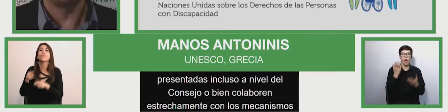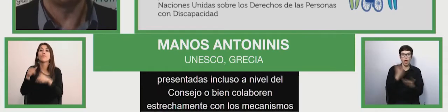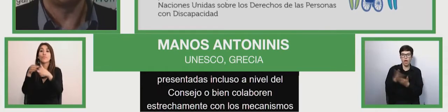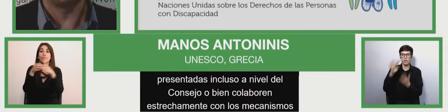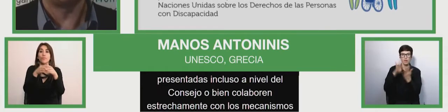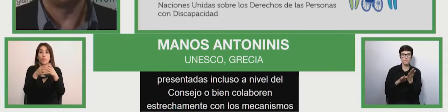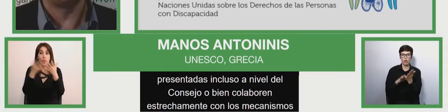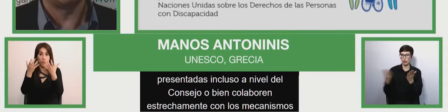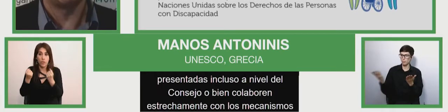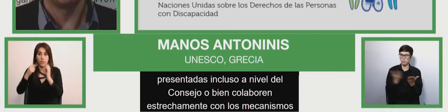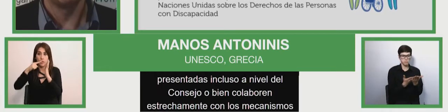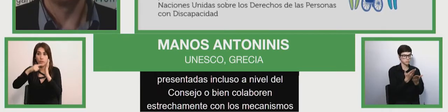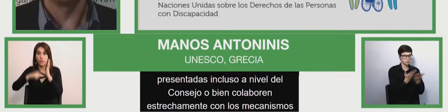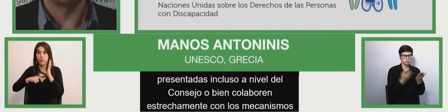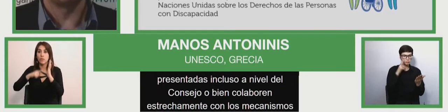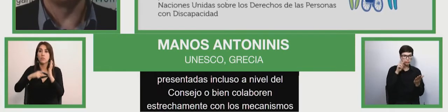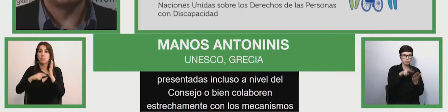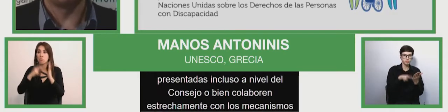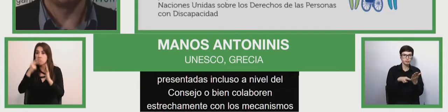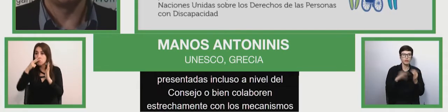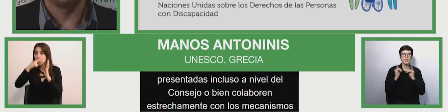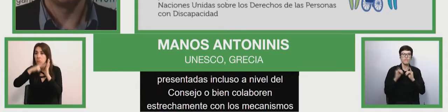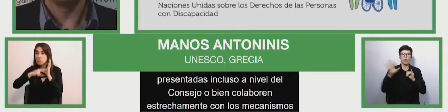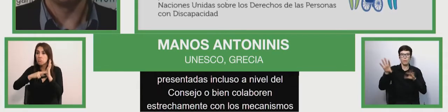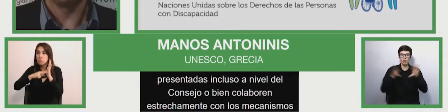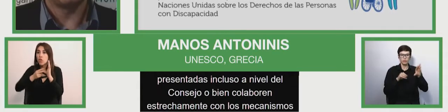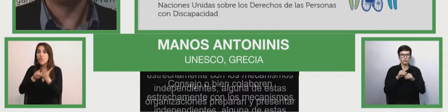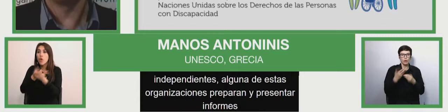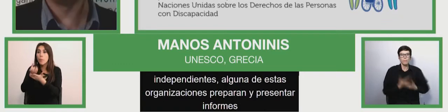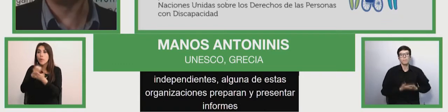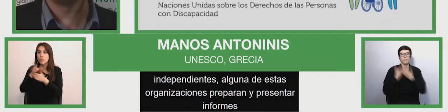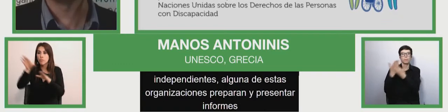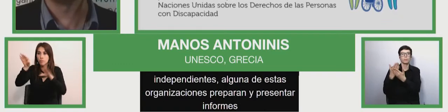Committee on the Rights of People with Disabilities.